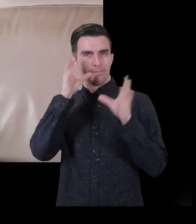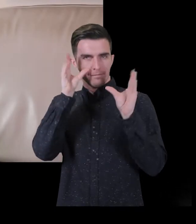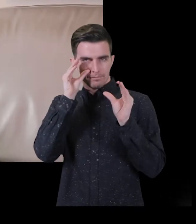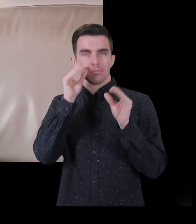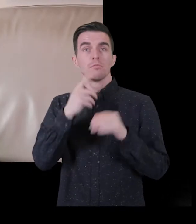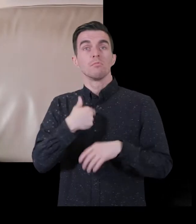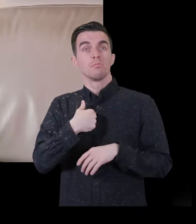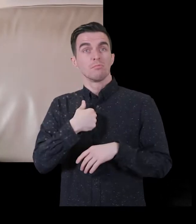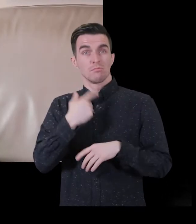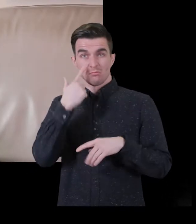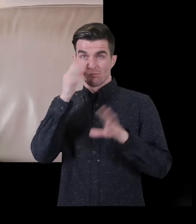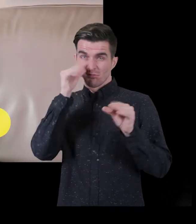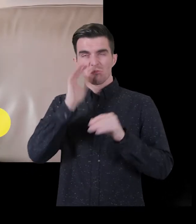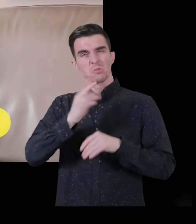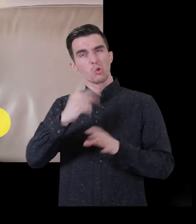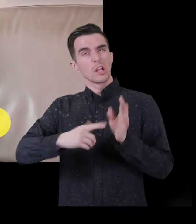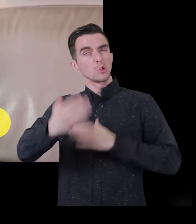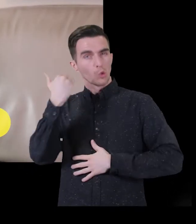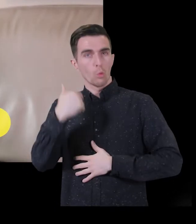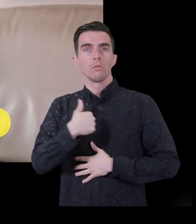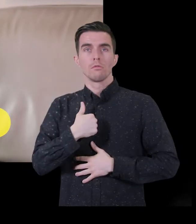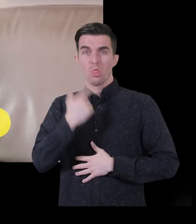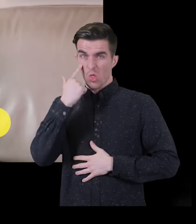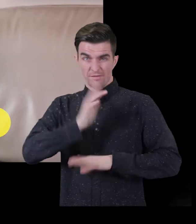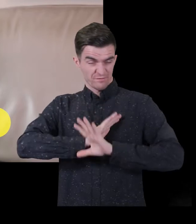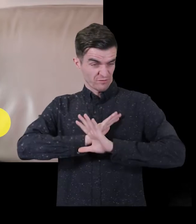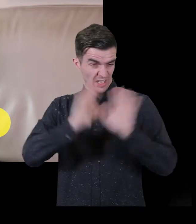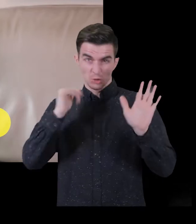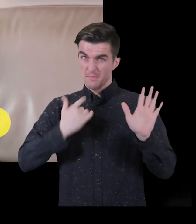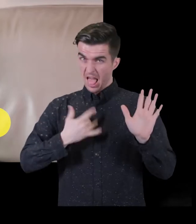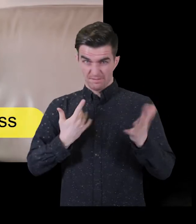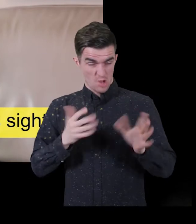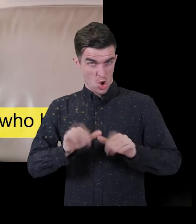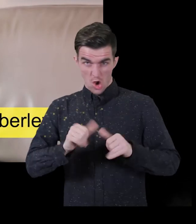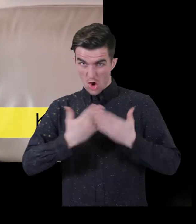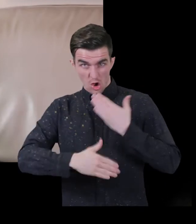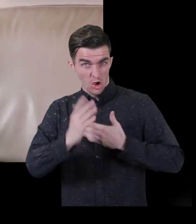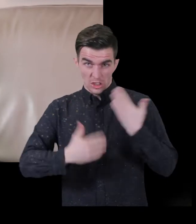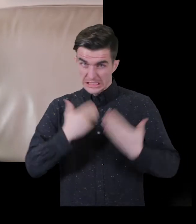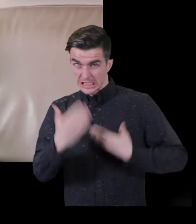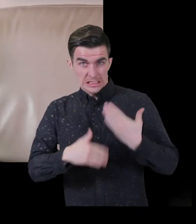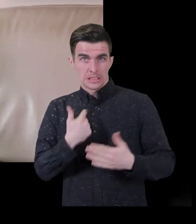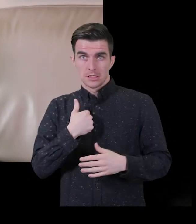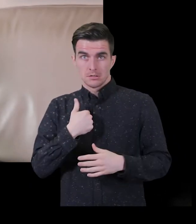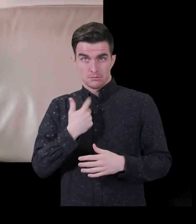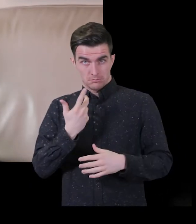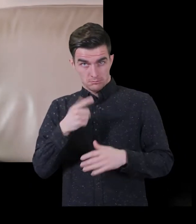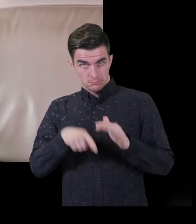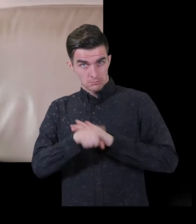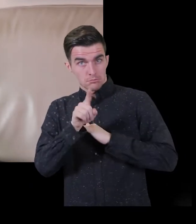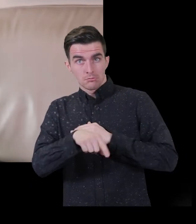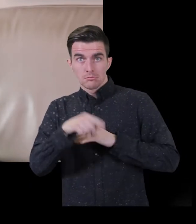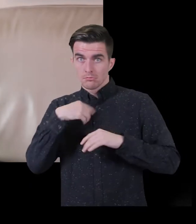Well, I was diagnosed with my sight loss about two years ago, and I felt as if my life was over, basically,